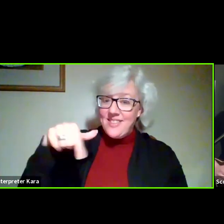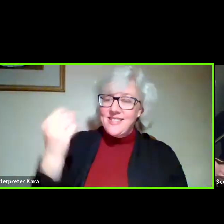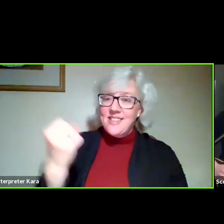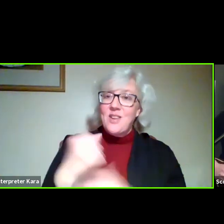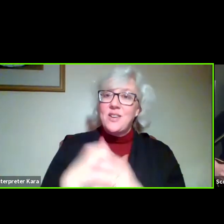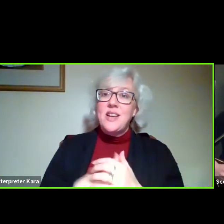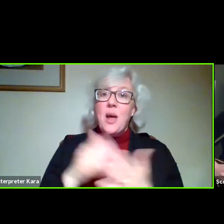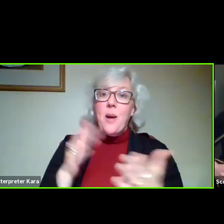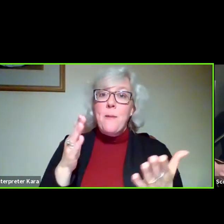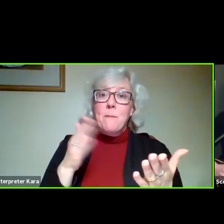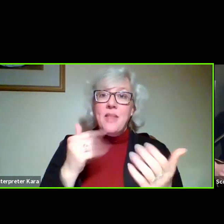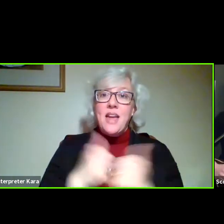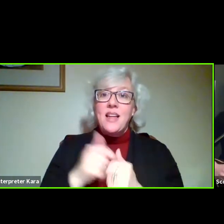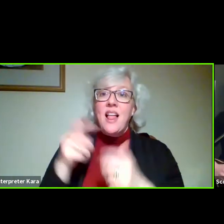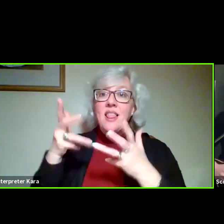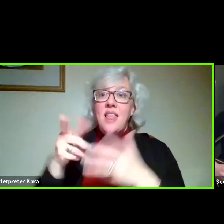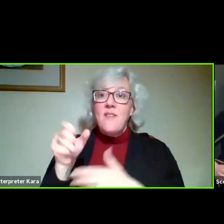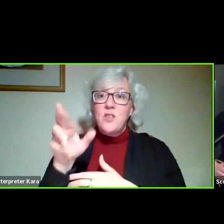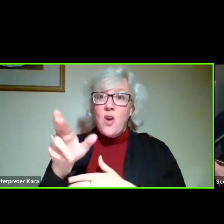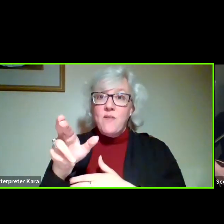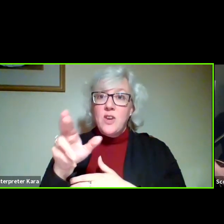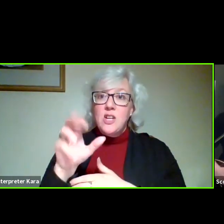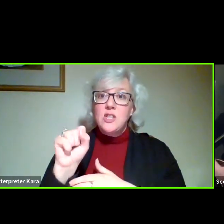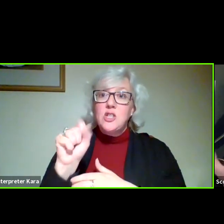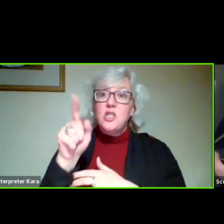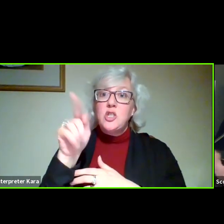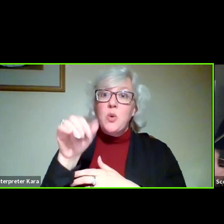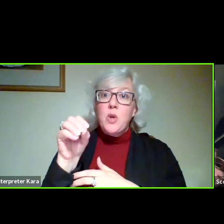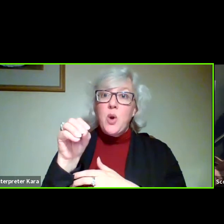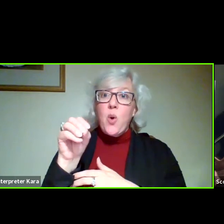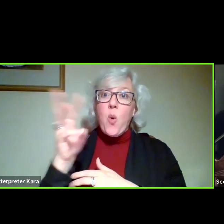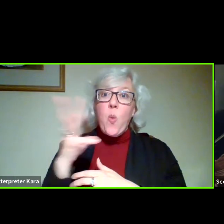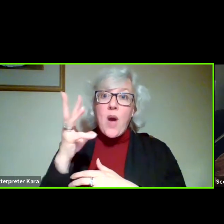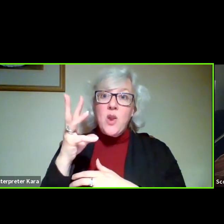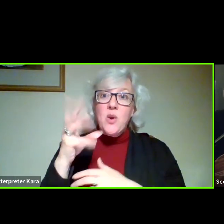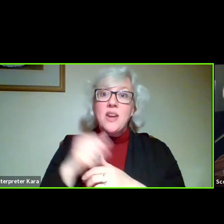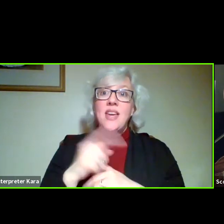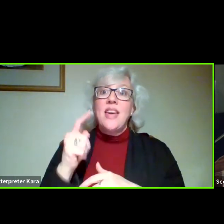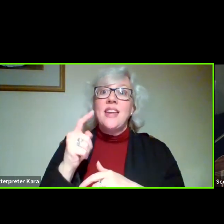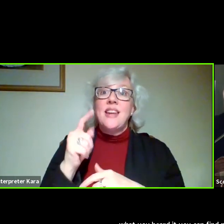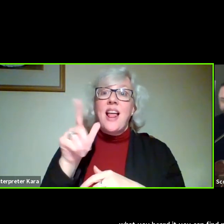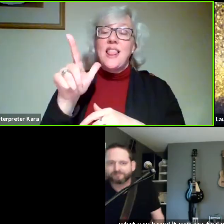playing with the band The Leftovers at Studio Winery in Lake Geneva. Five to nine.